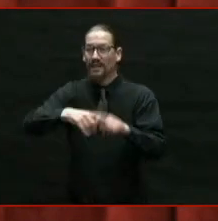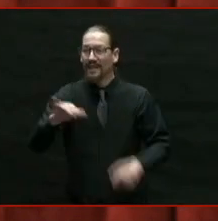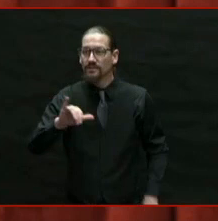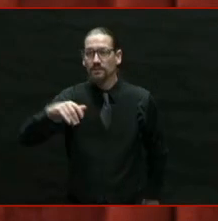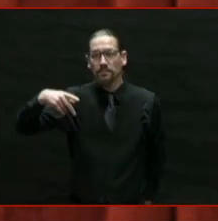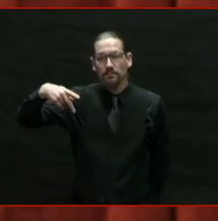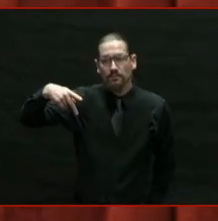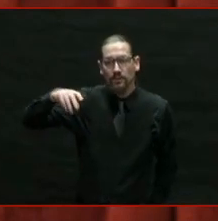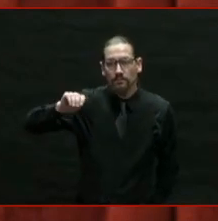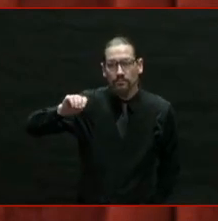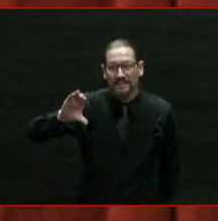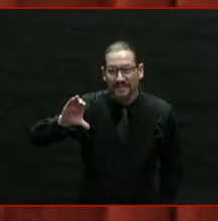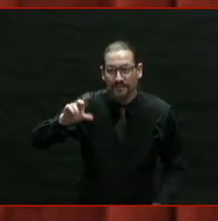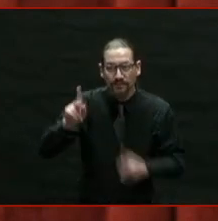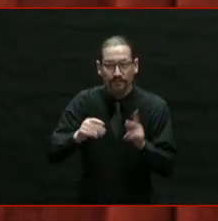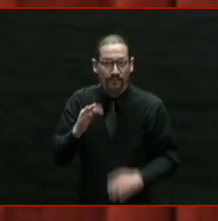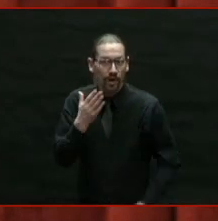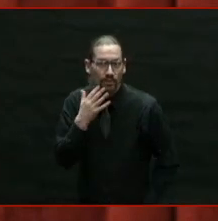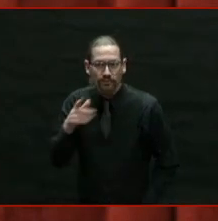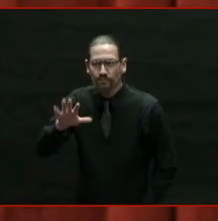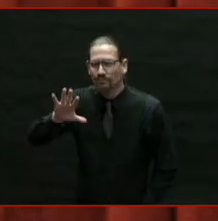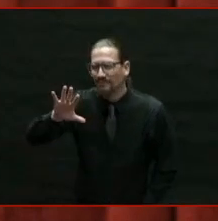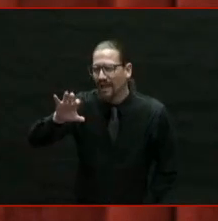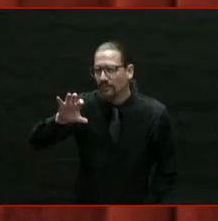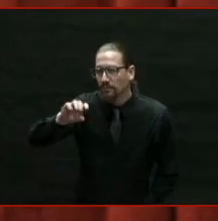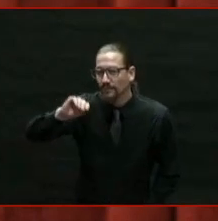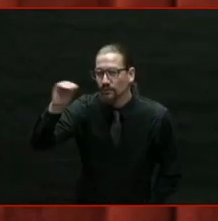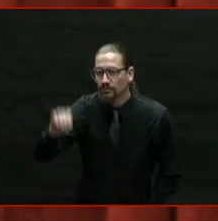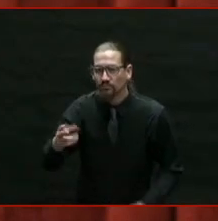That's what it looks like to rebuild an economy